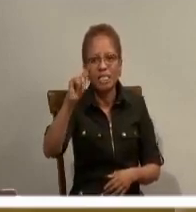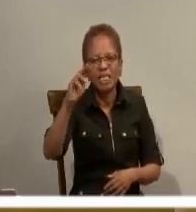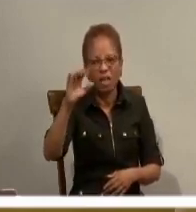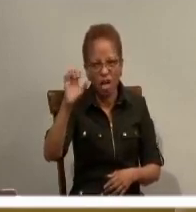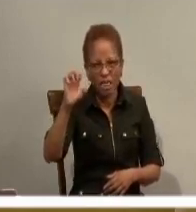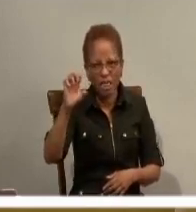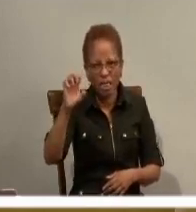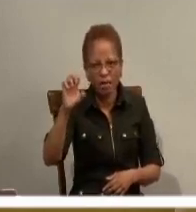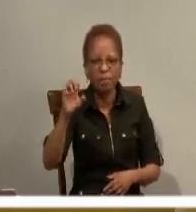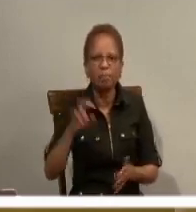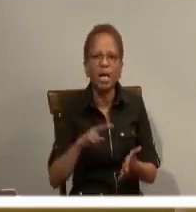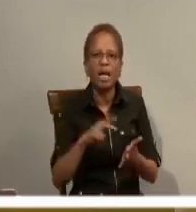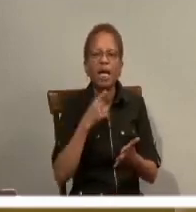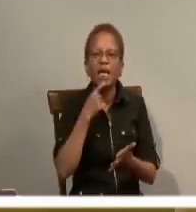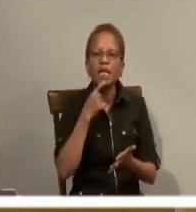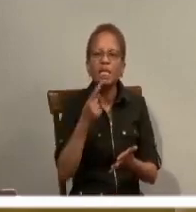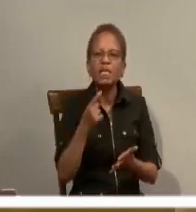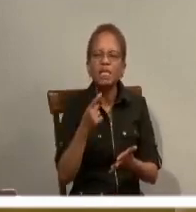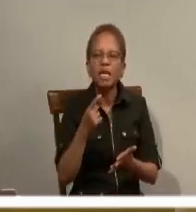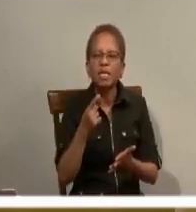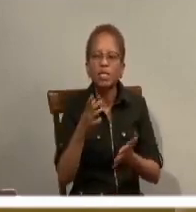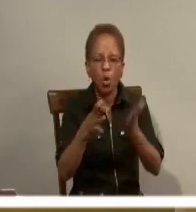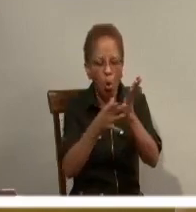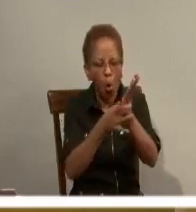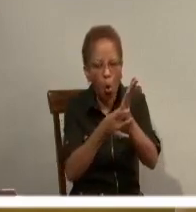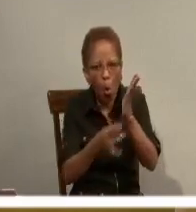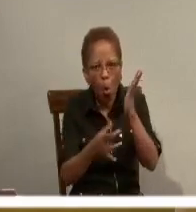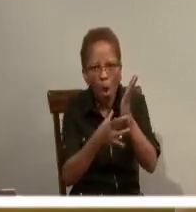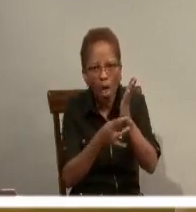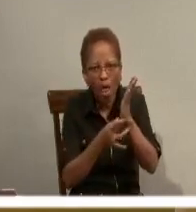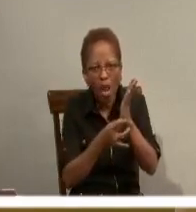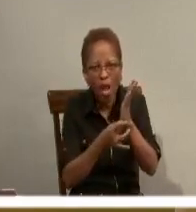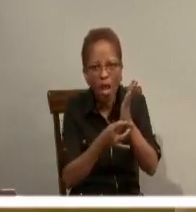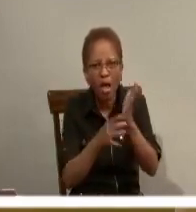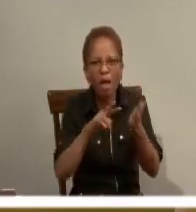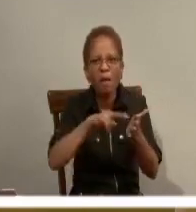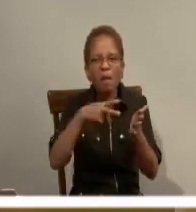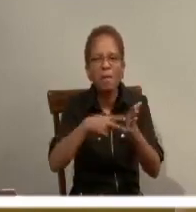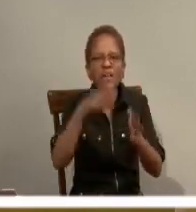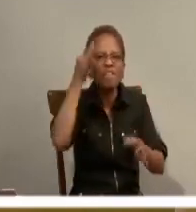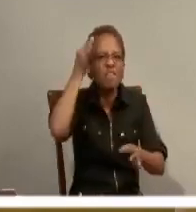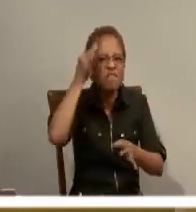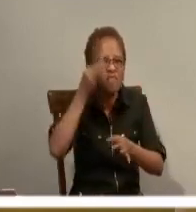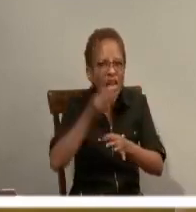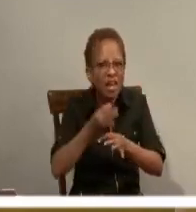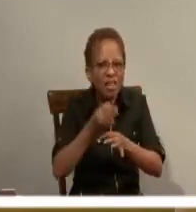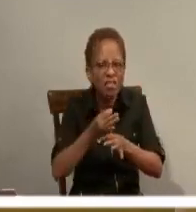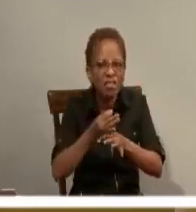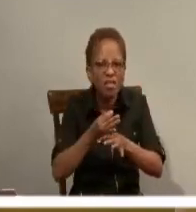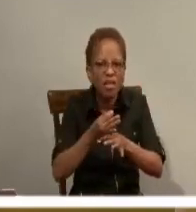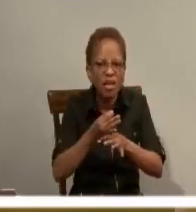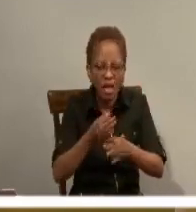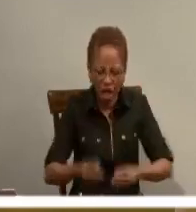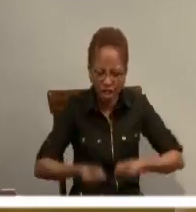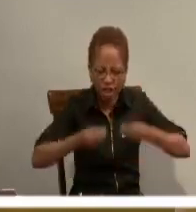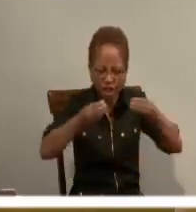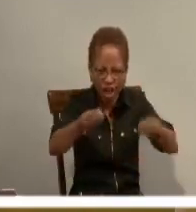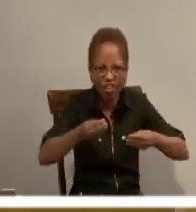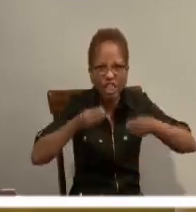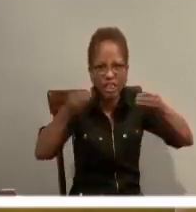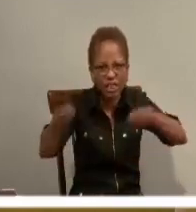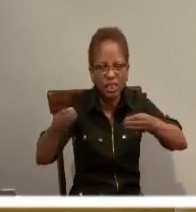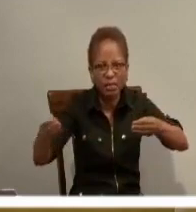Because as faith is a lamp, or the good works is a lamp that burns the